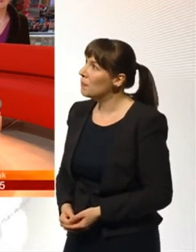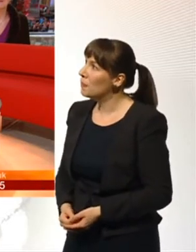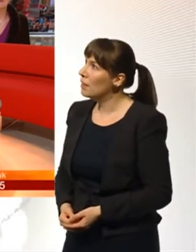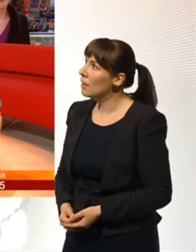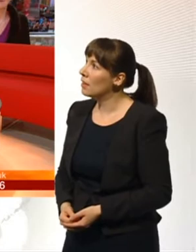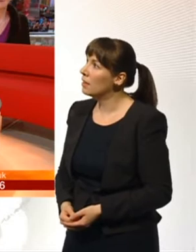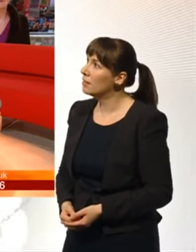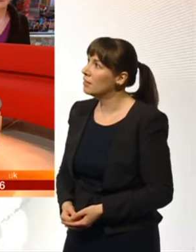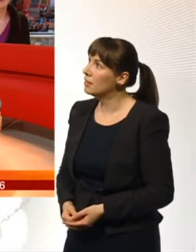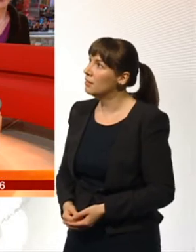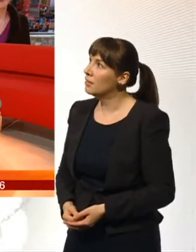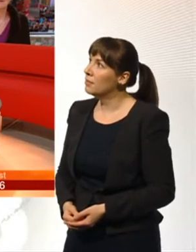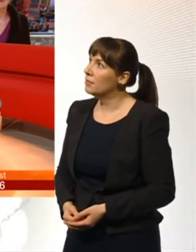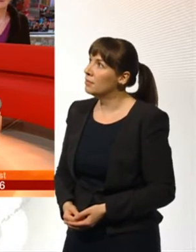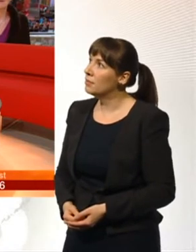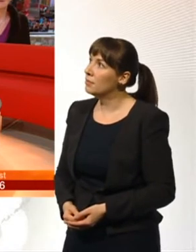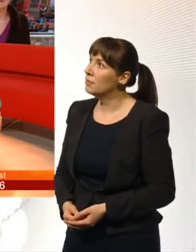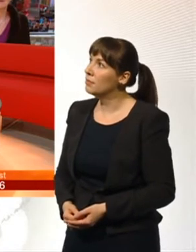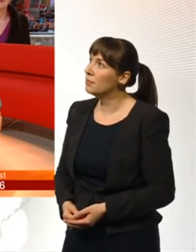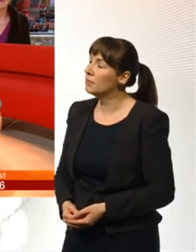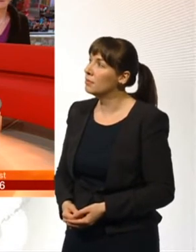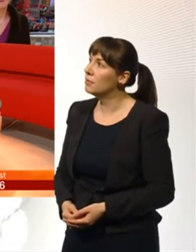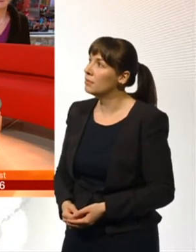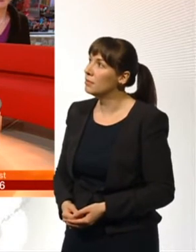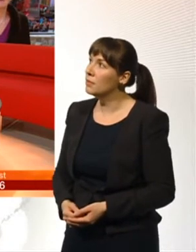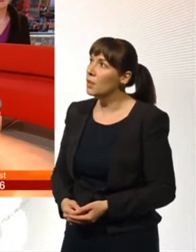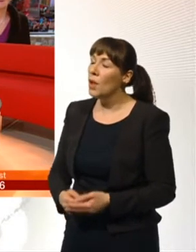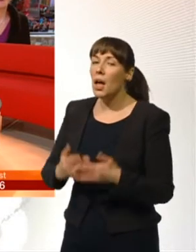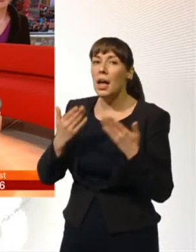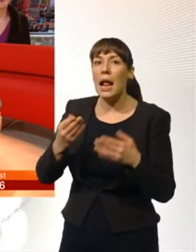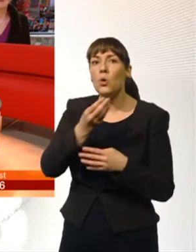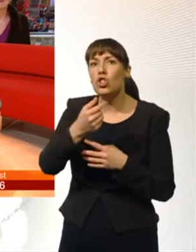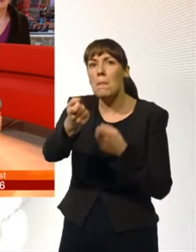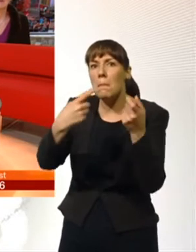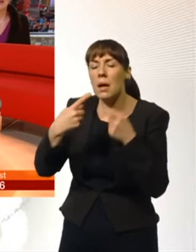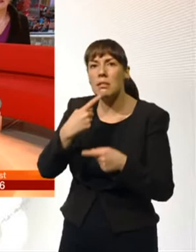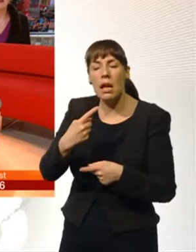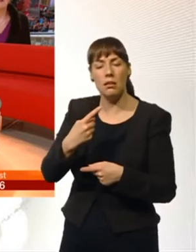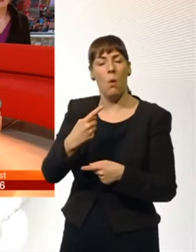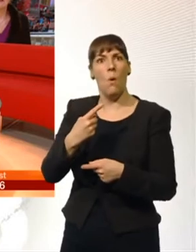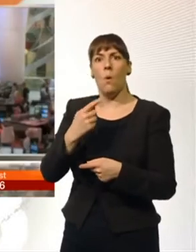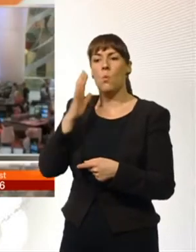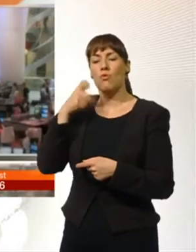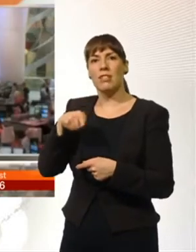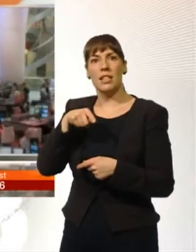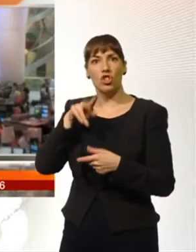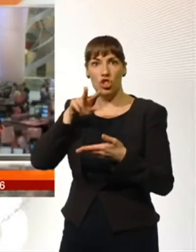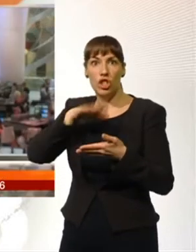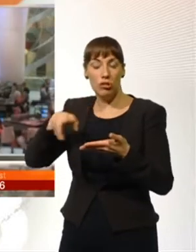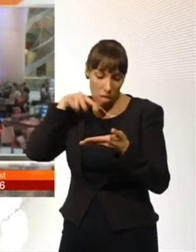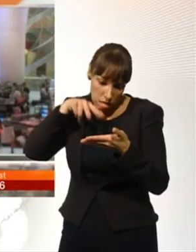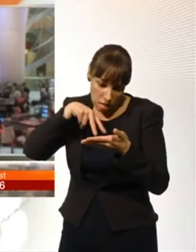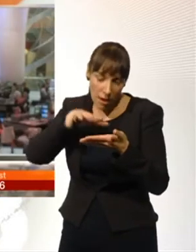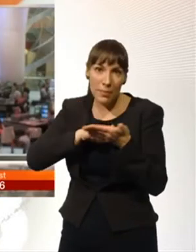they've noticed, are losing the ability to hold eye contact as well. Is that something that you've seen, you're concerned about? I think eye